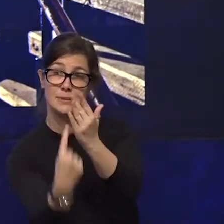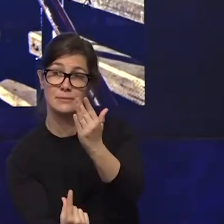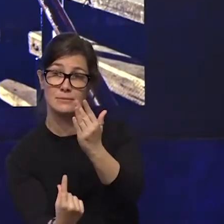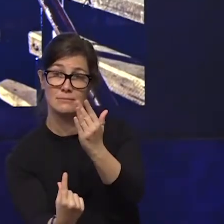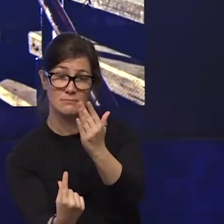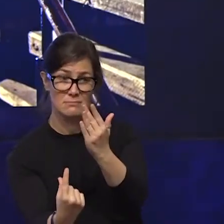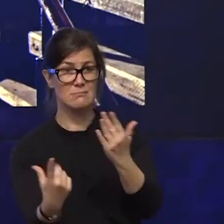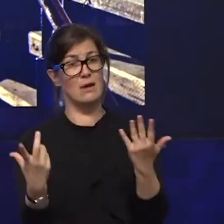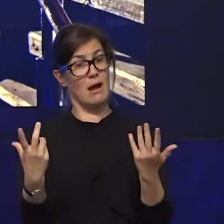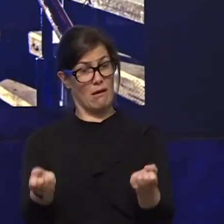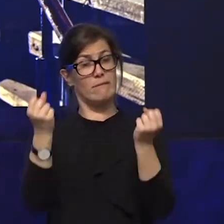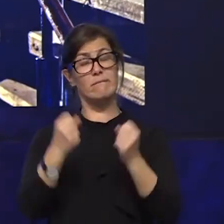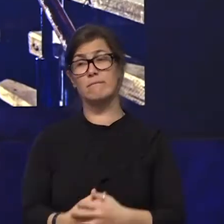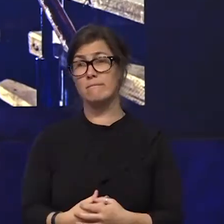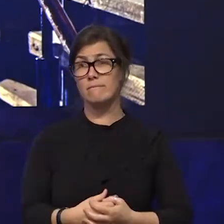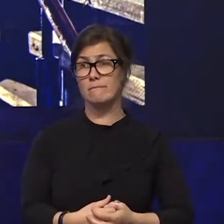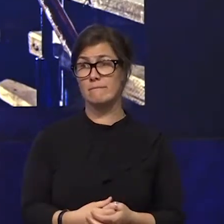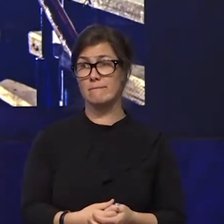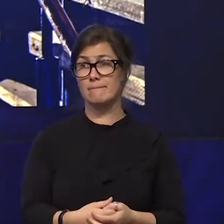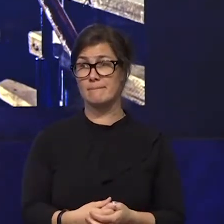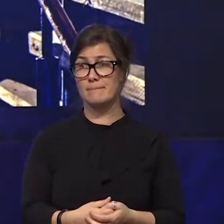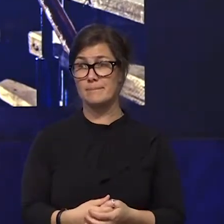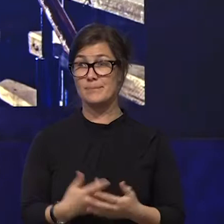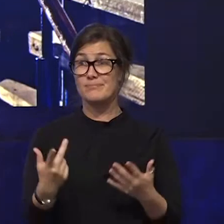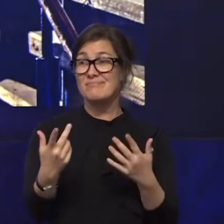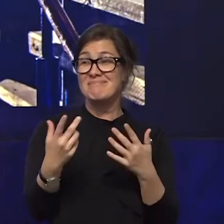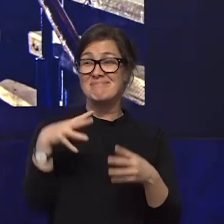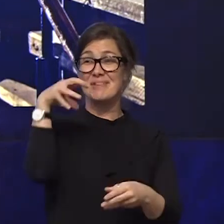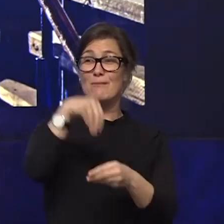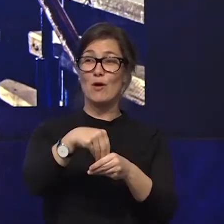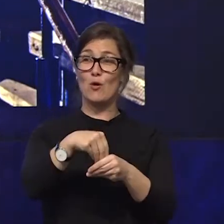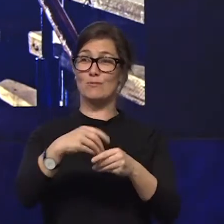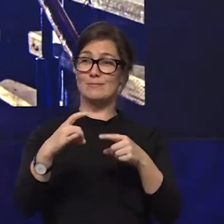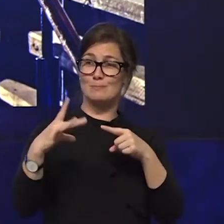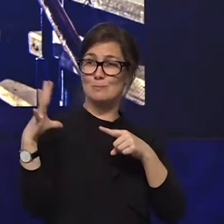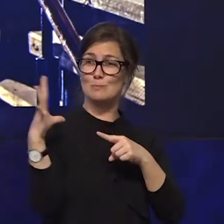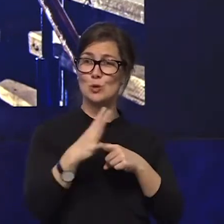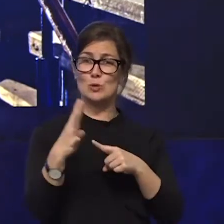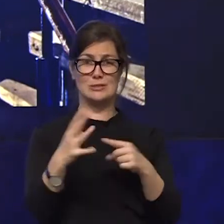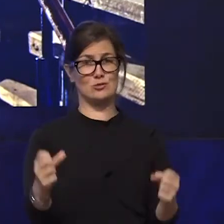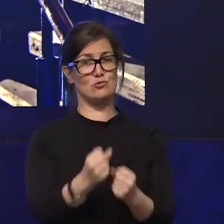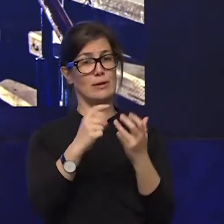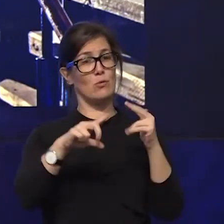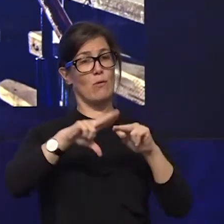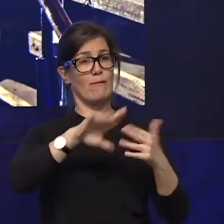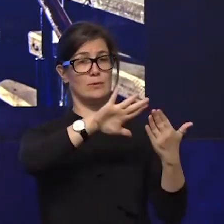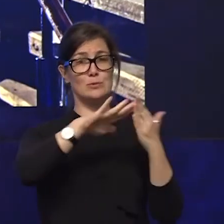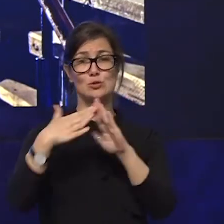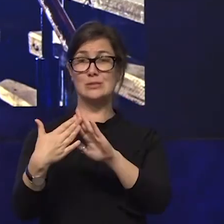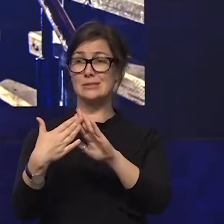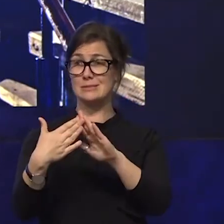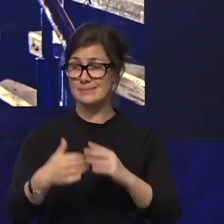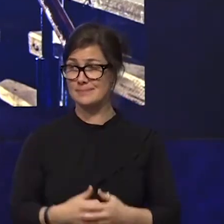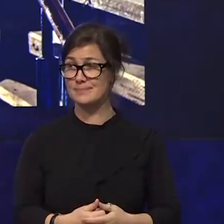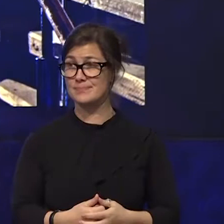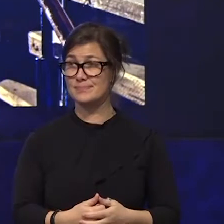it is there and it is part of the essential fabric and strength of our community i